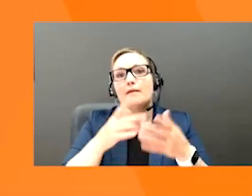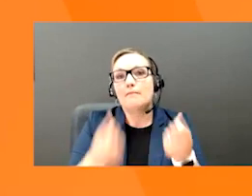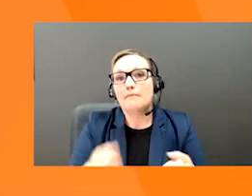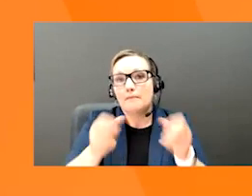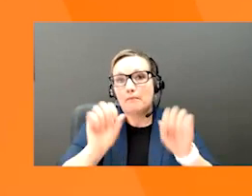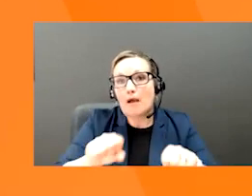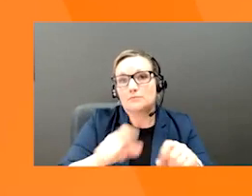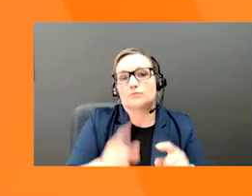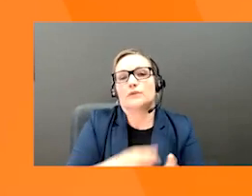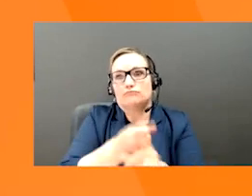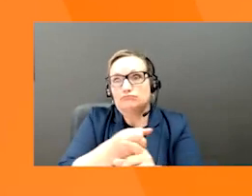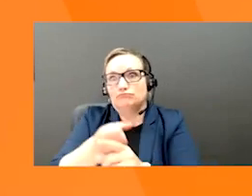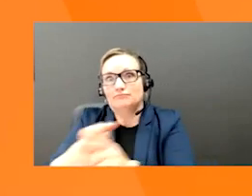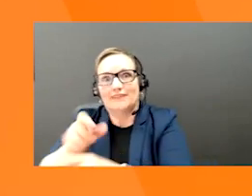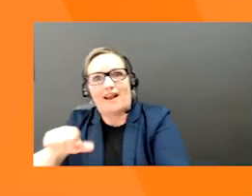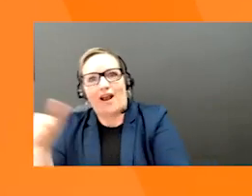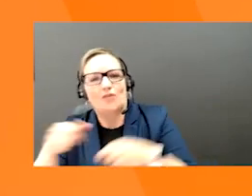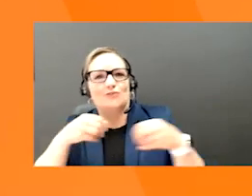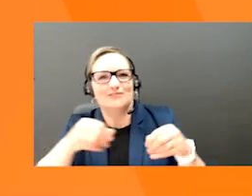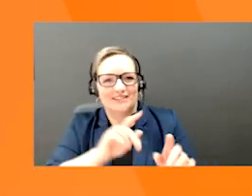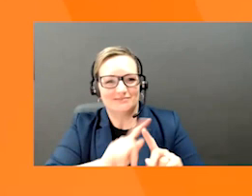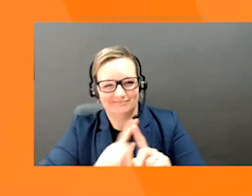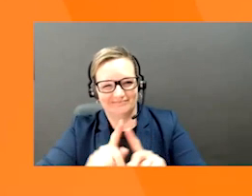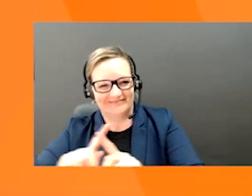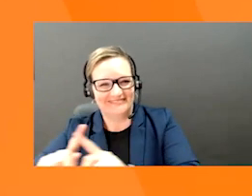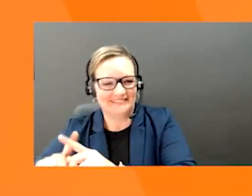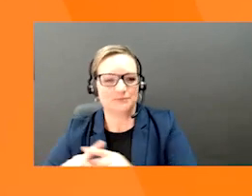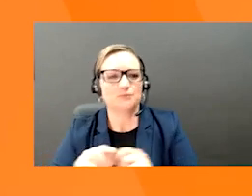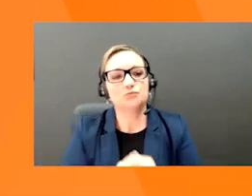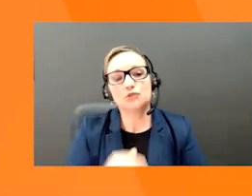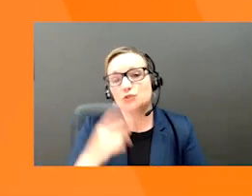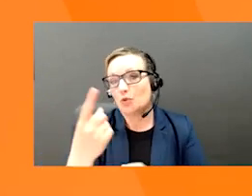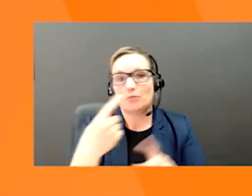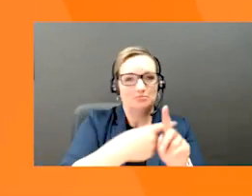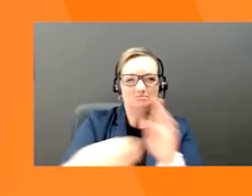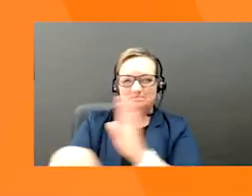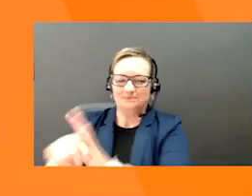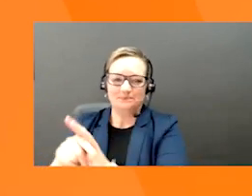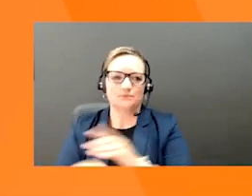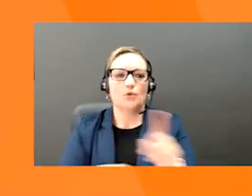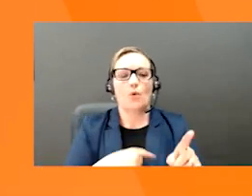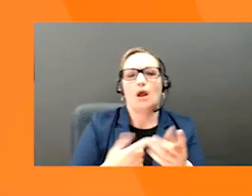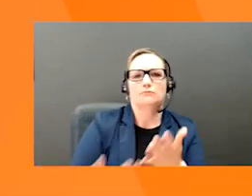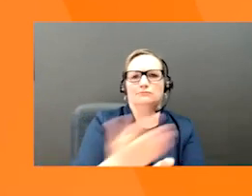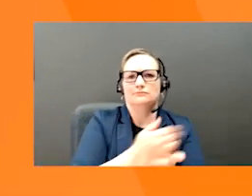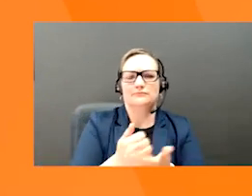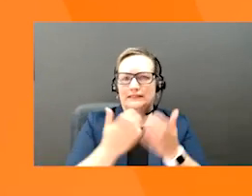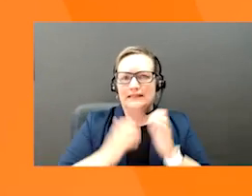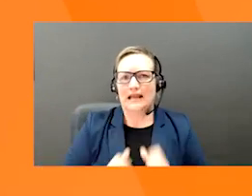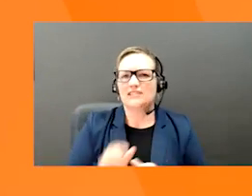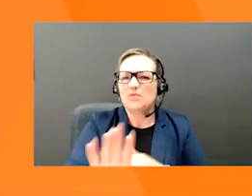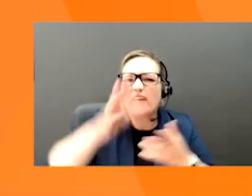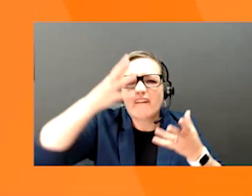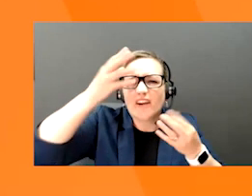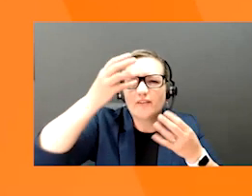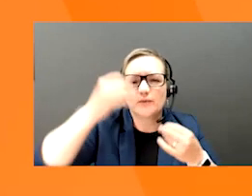existing platforms. So some of the advantages are it's easy to collect customer data for marketing campaigns, which is so important.